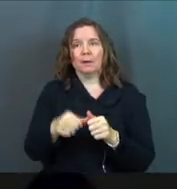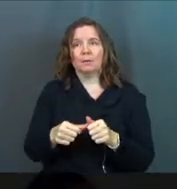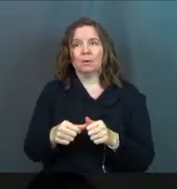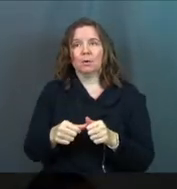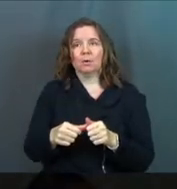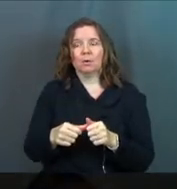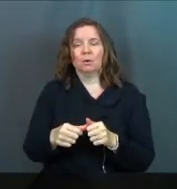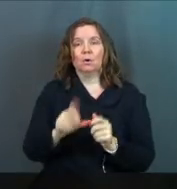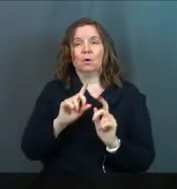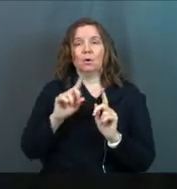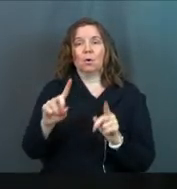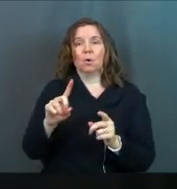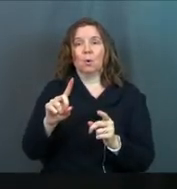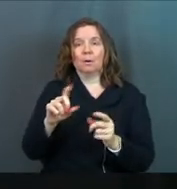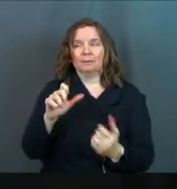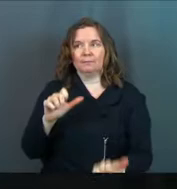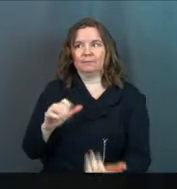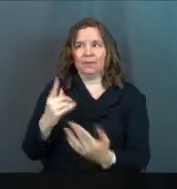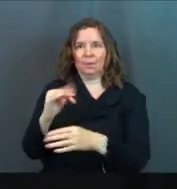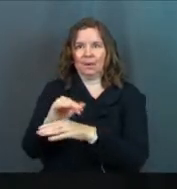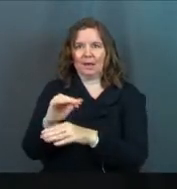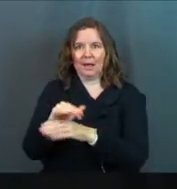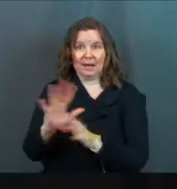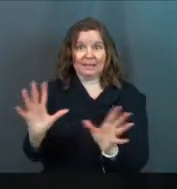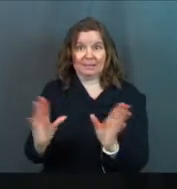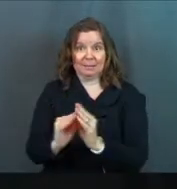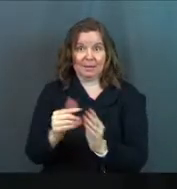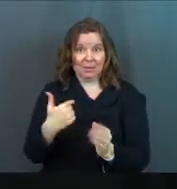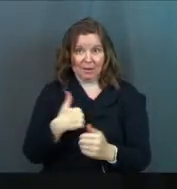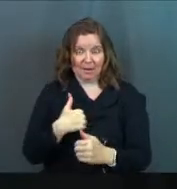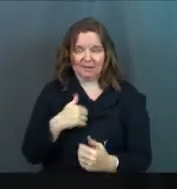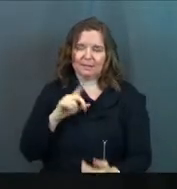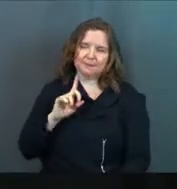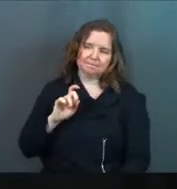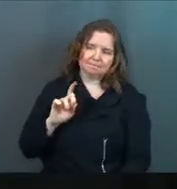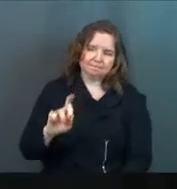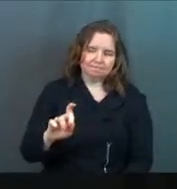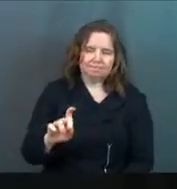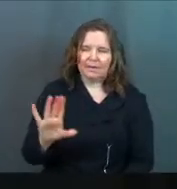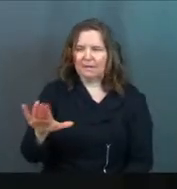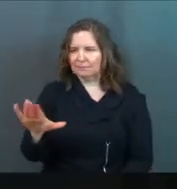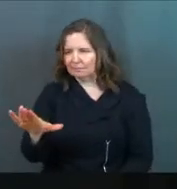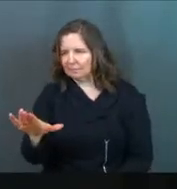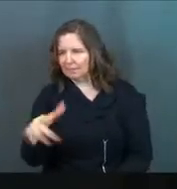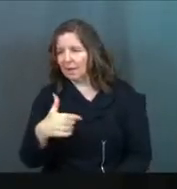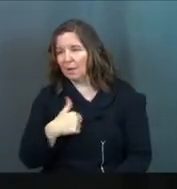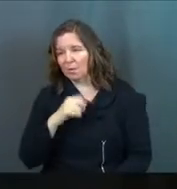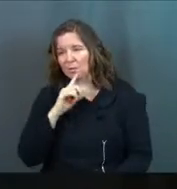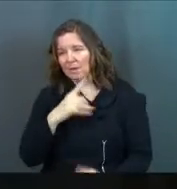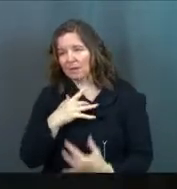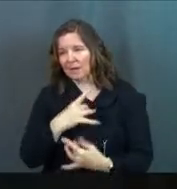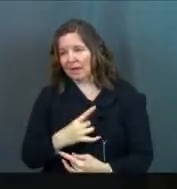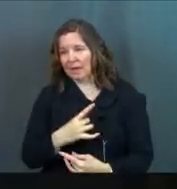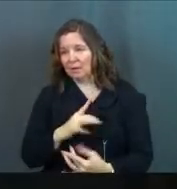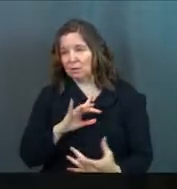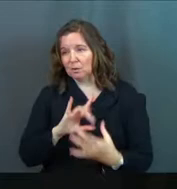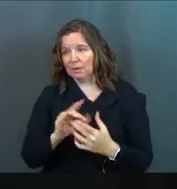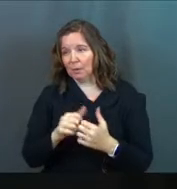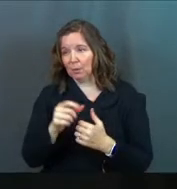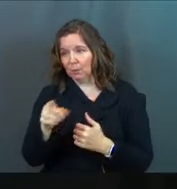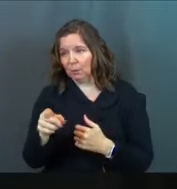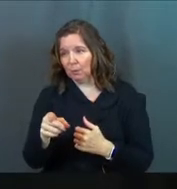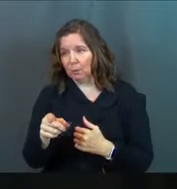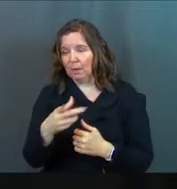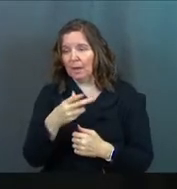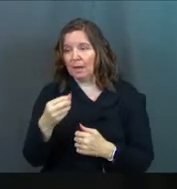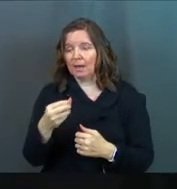going and facing him one night at this meeting that we had, and I said, you know what? I'd really like to connect with